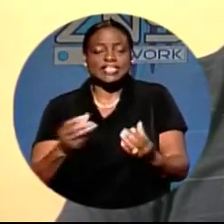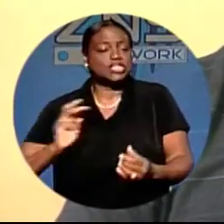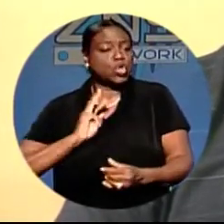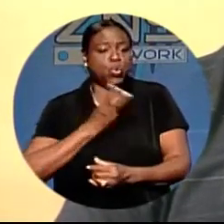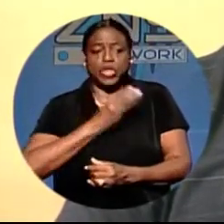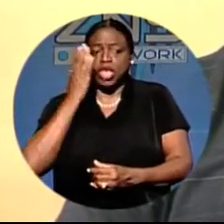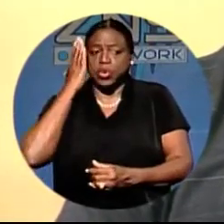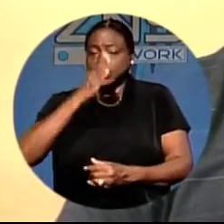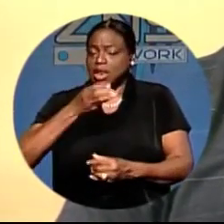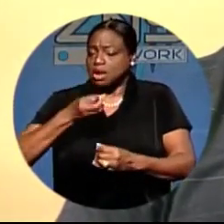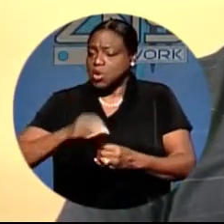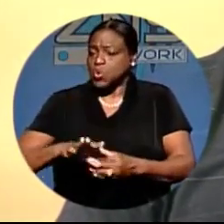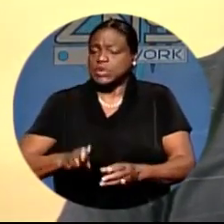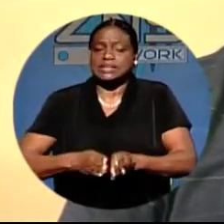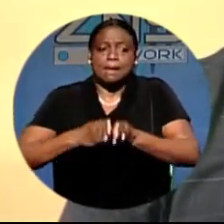big. All of us are going to lose.